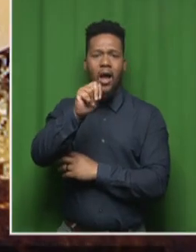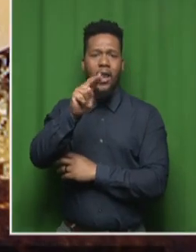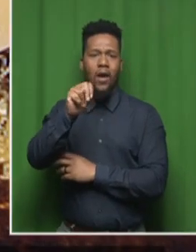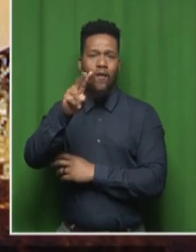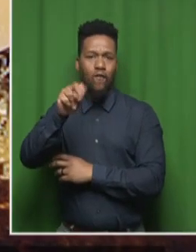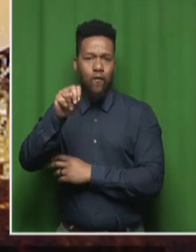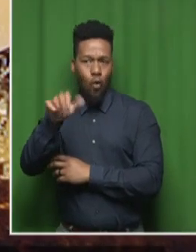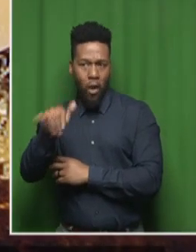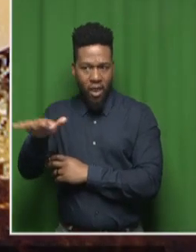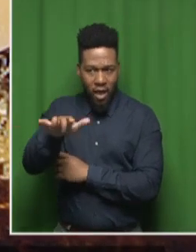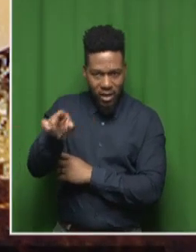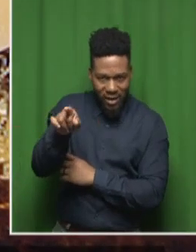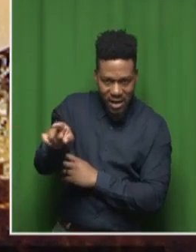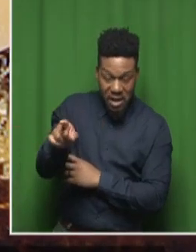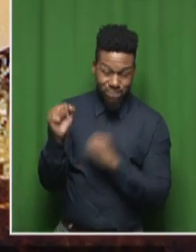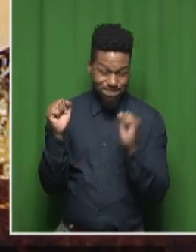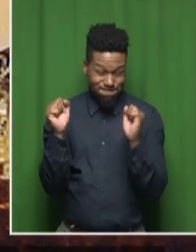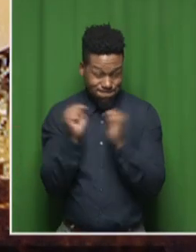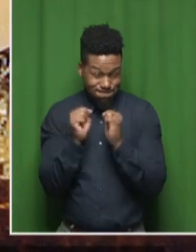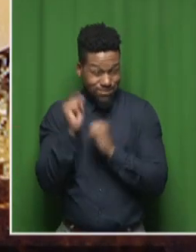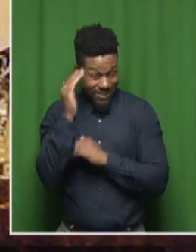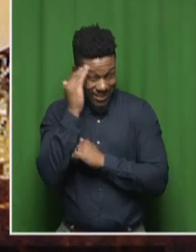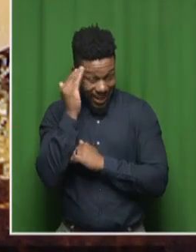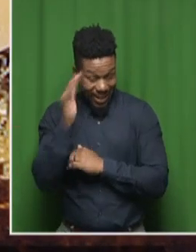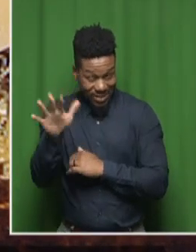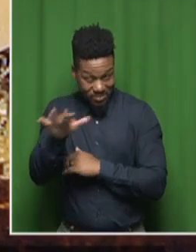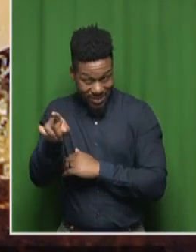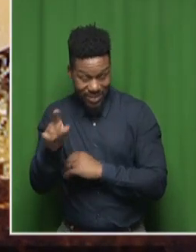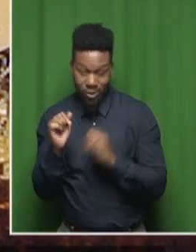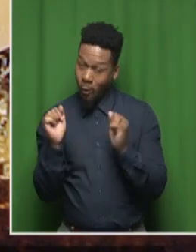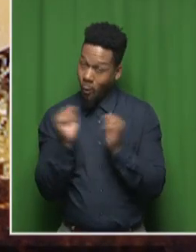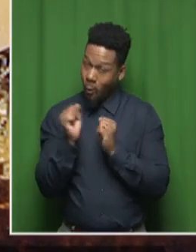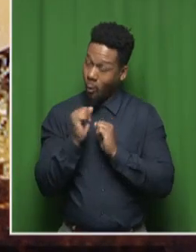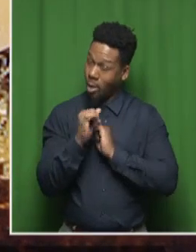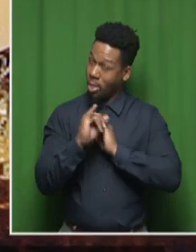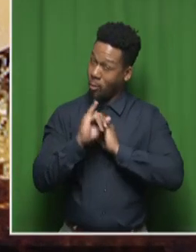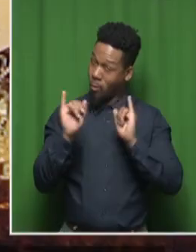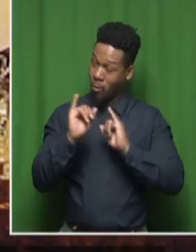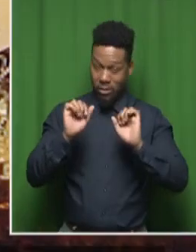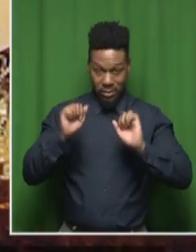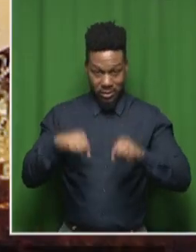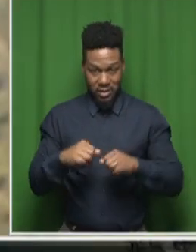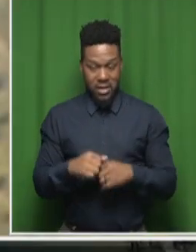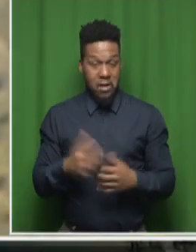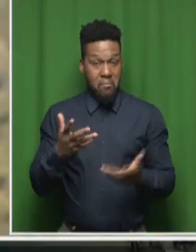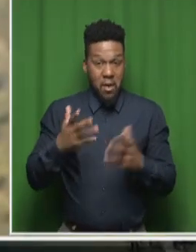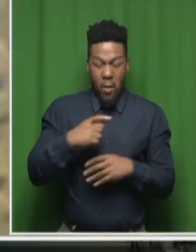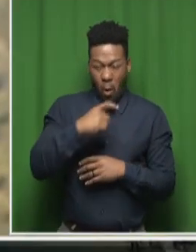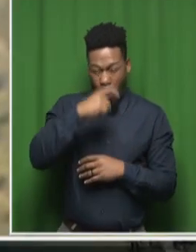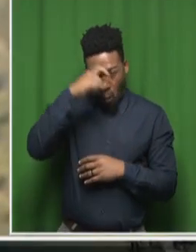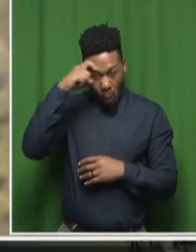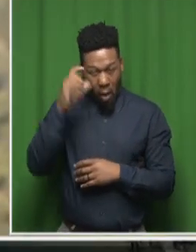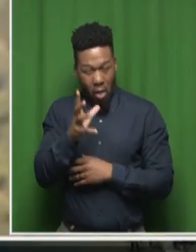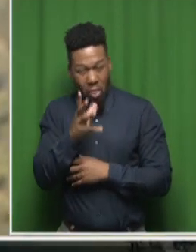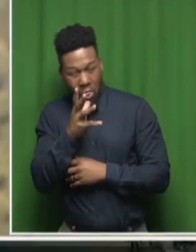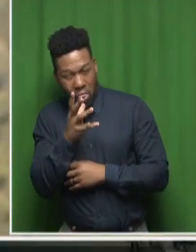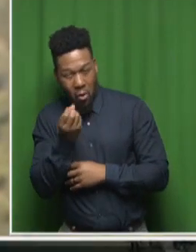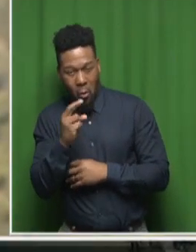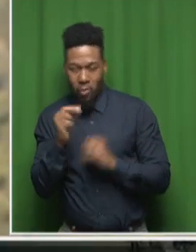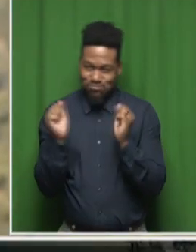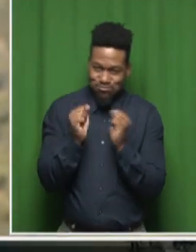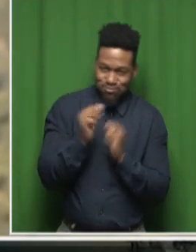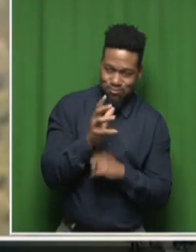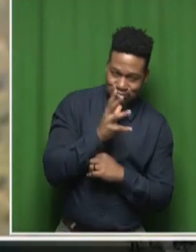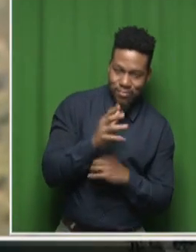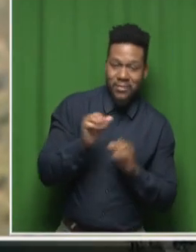freezing Carnarvon, I know. It gets really, really cold there. It's extremes, either hot or either cold. But Lise,